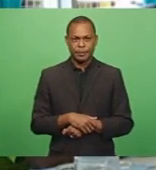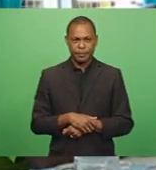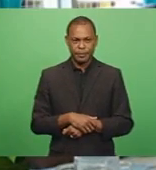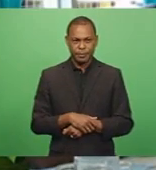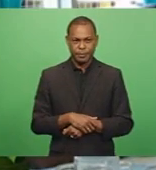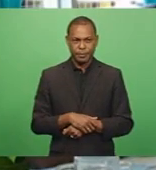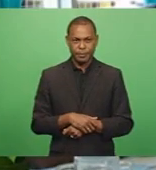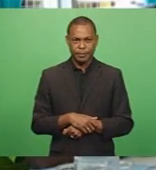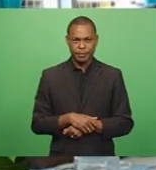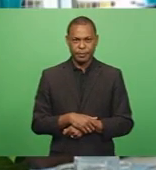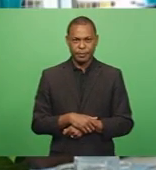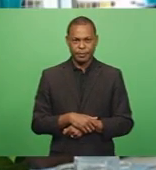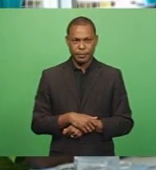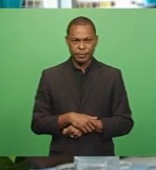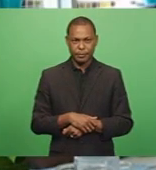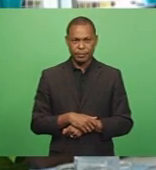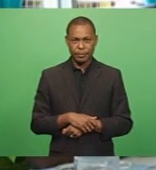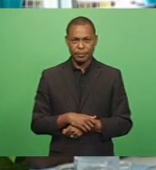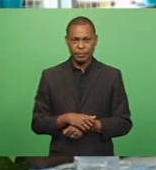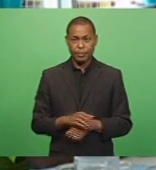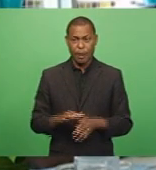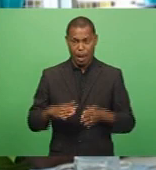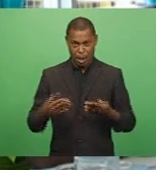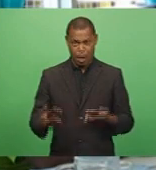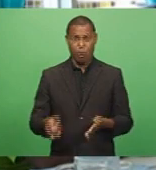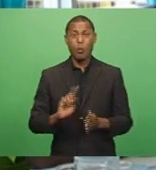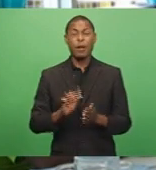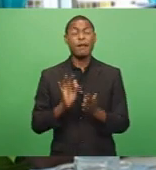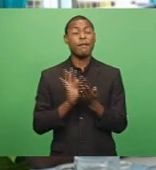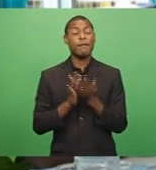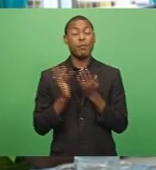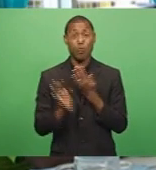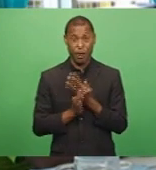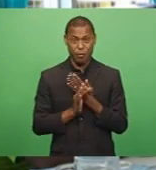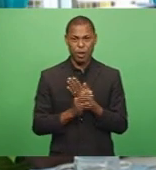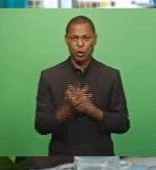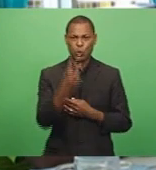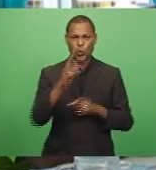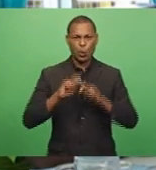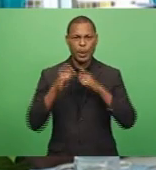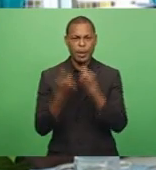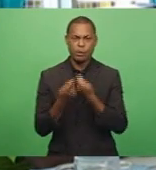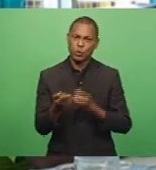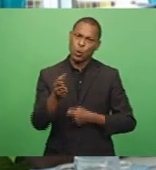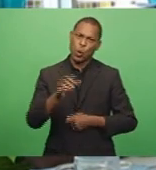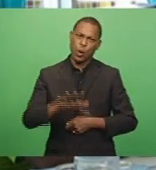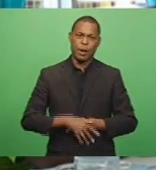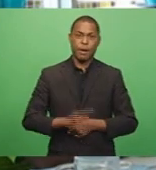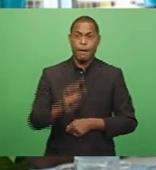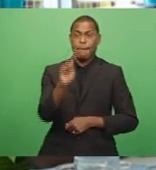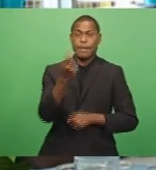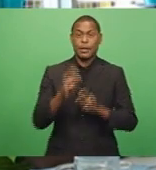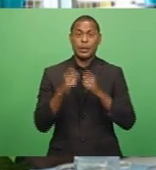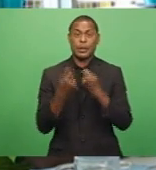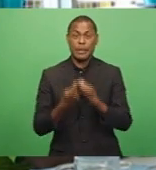Just in January alone and now February, two police teams were deployed here. The first team uprooted 1